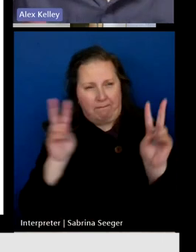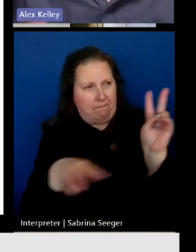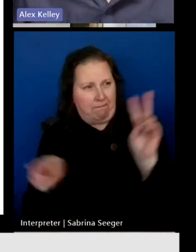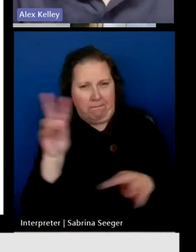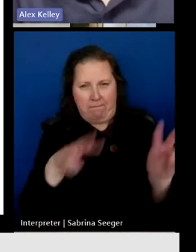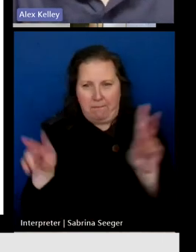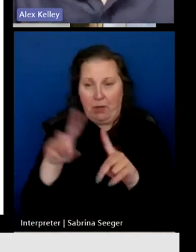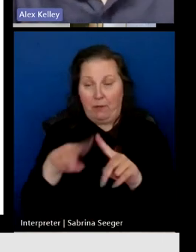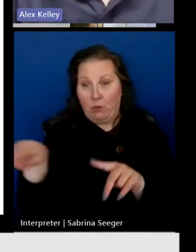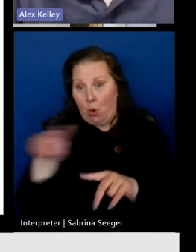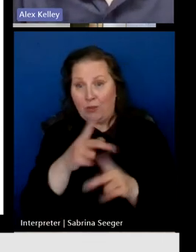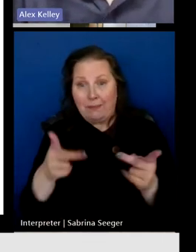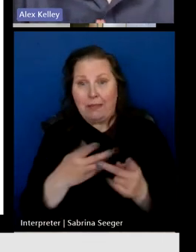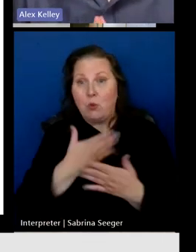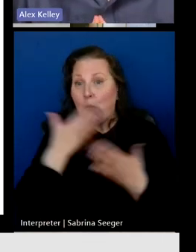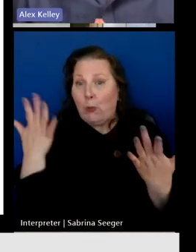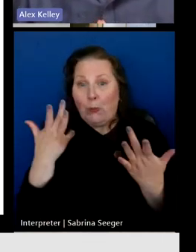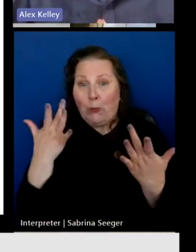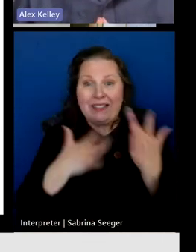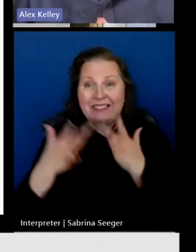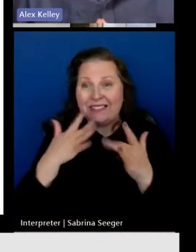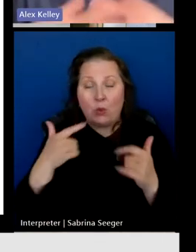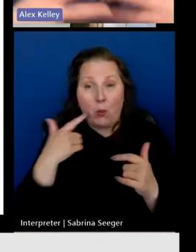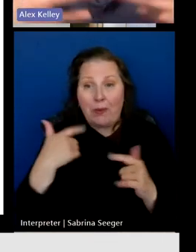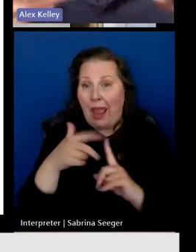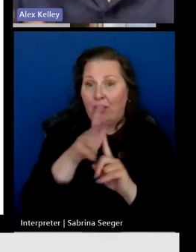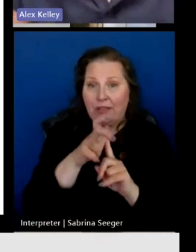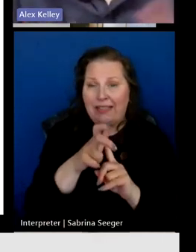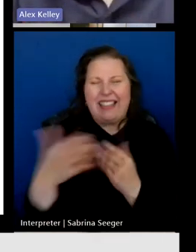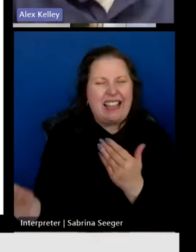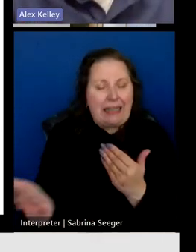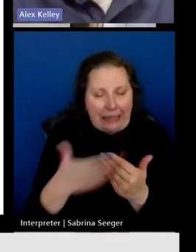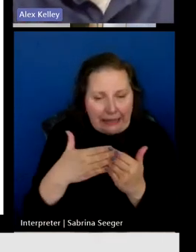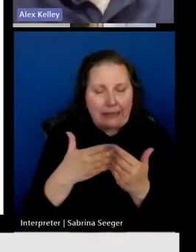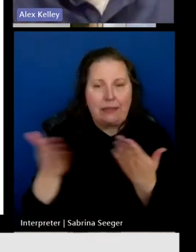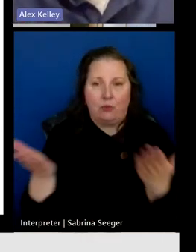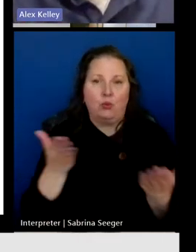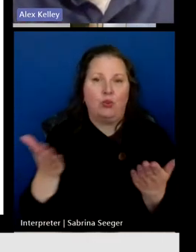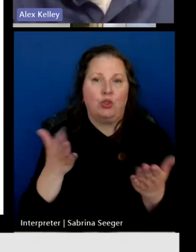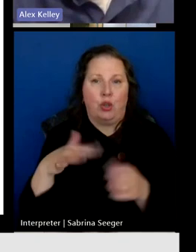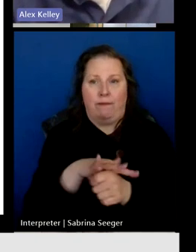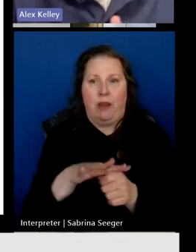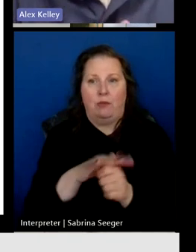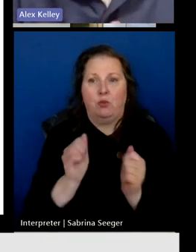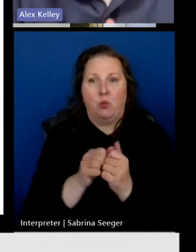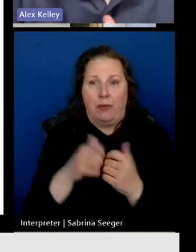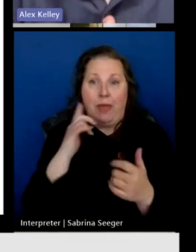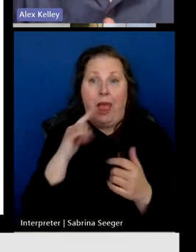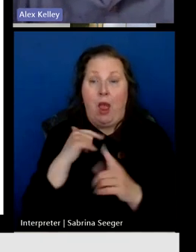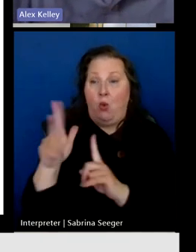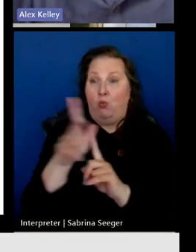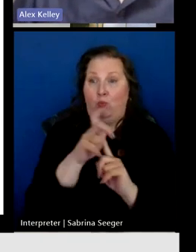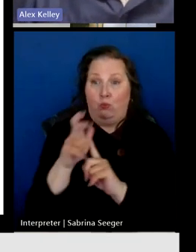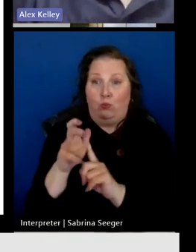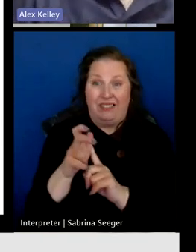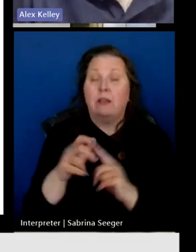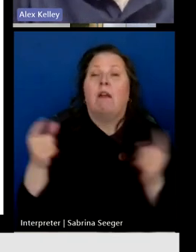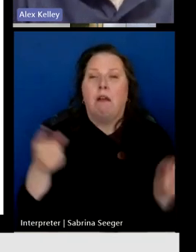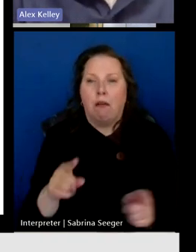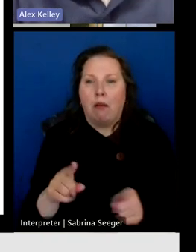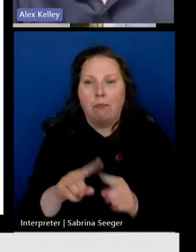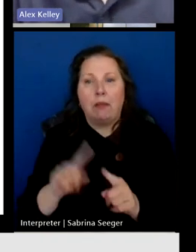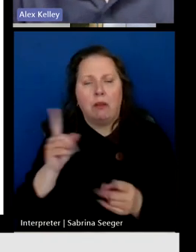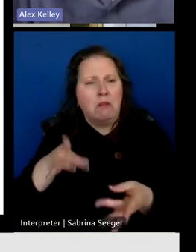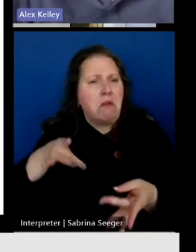unserved places, tackling the easiest to serve areas without wireless coverage can be done very